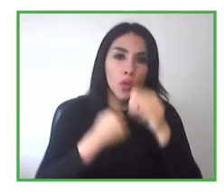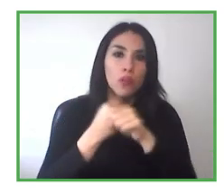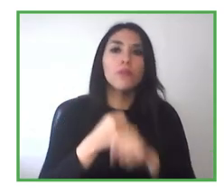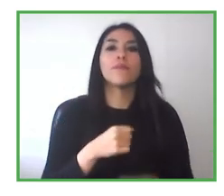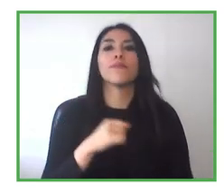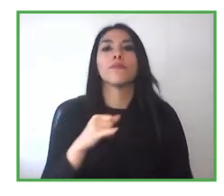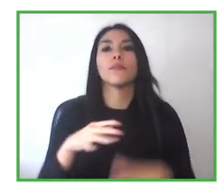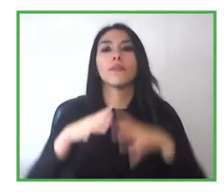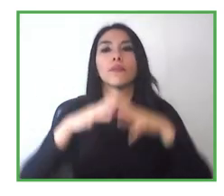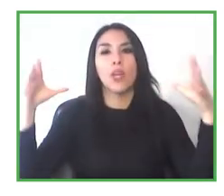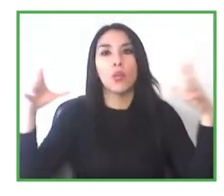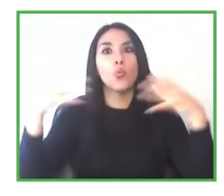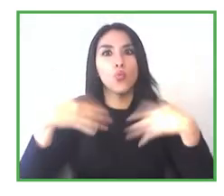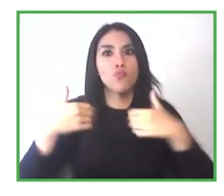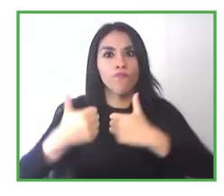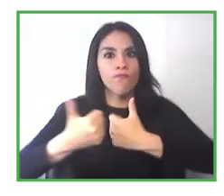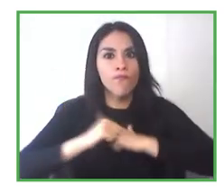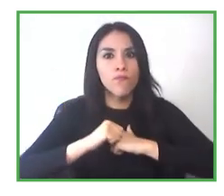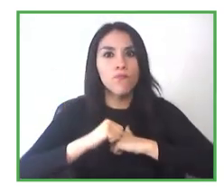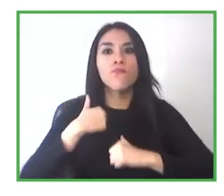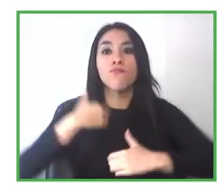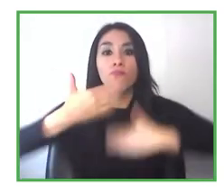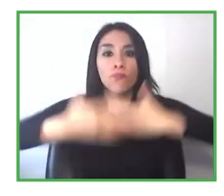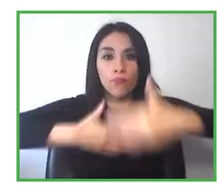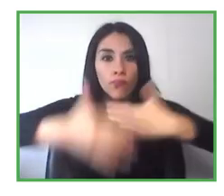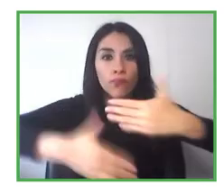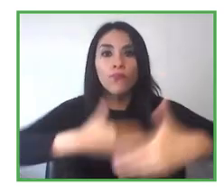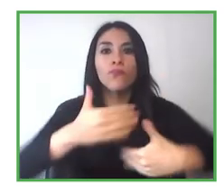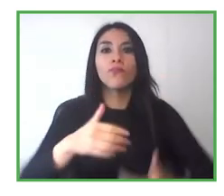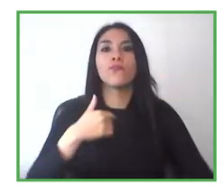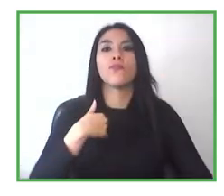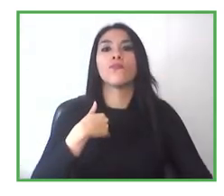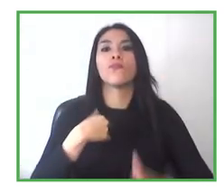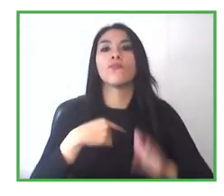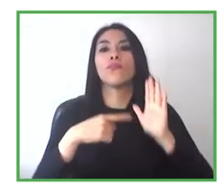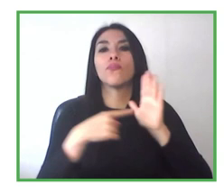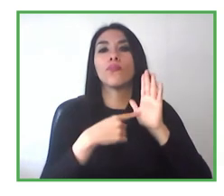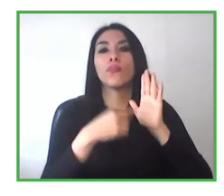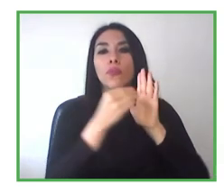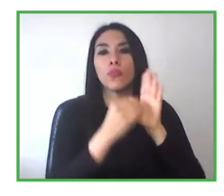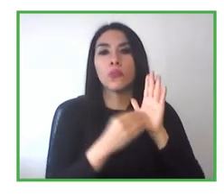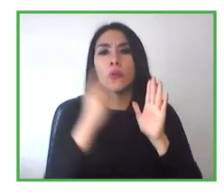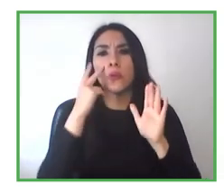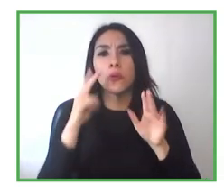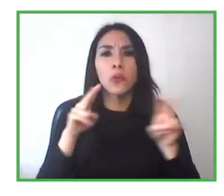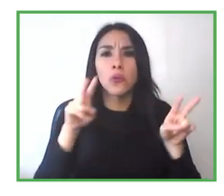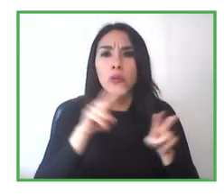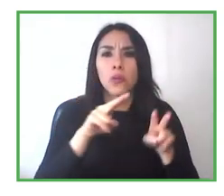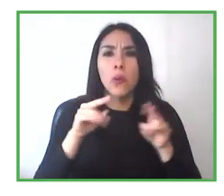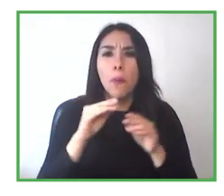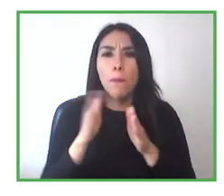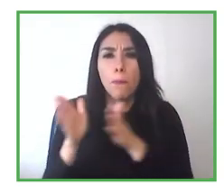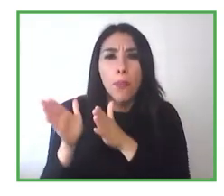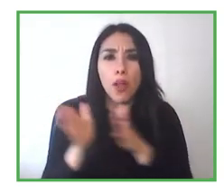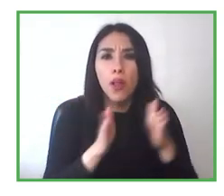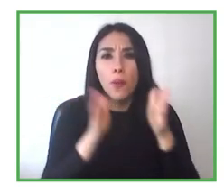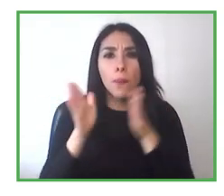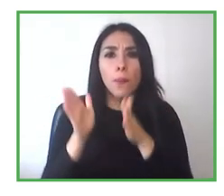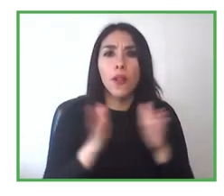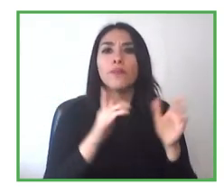the preparation, as Solange said. But Chile Valor, Chile also will build the training plan. So, training